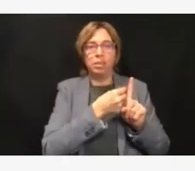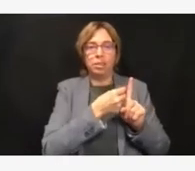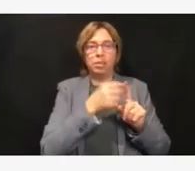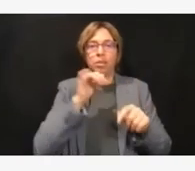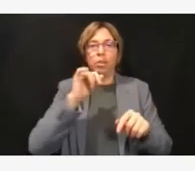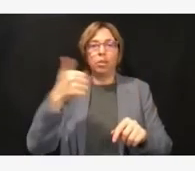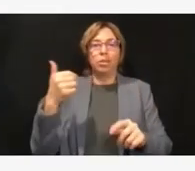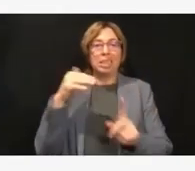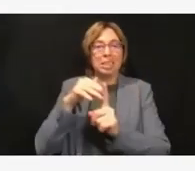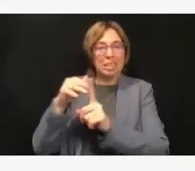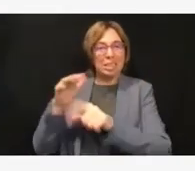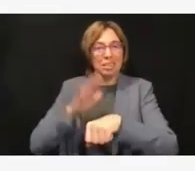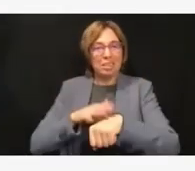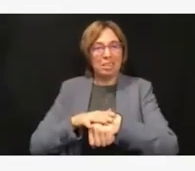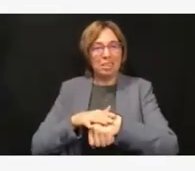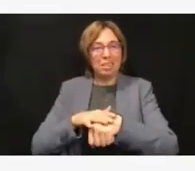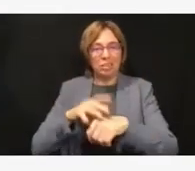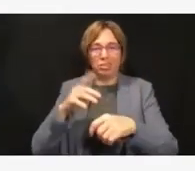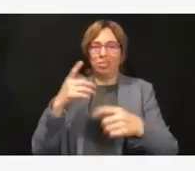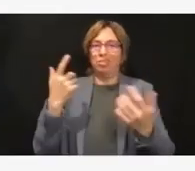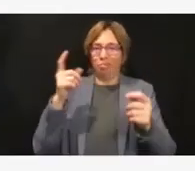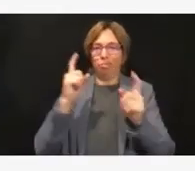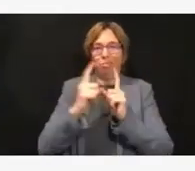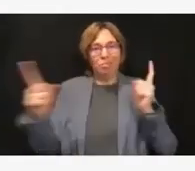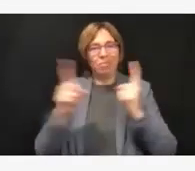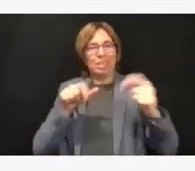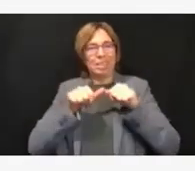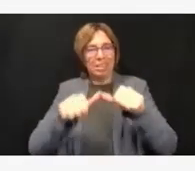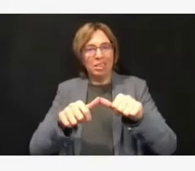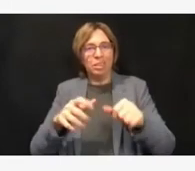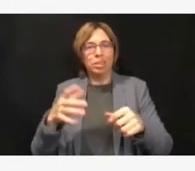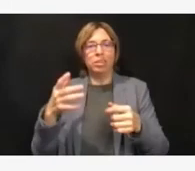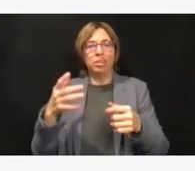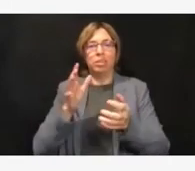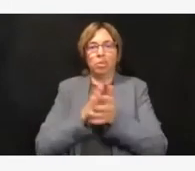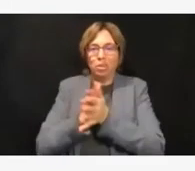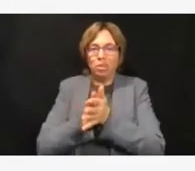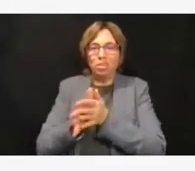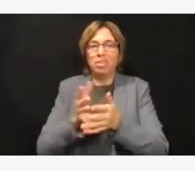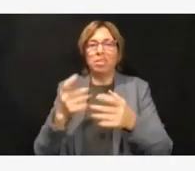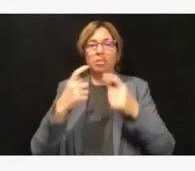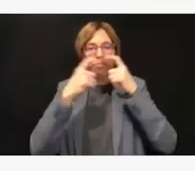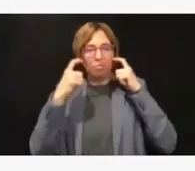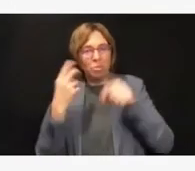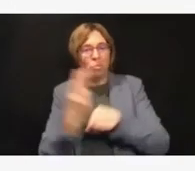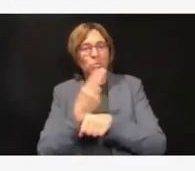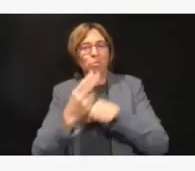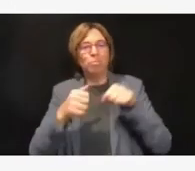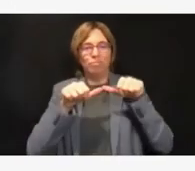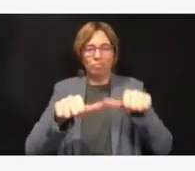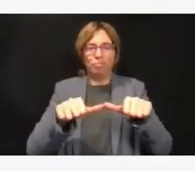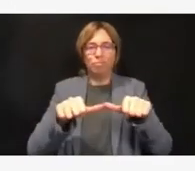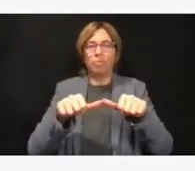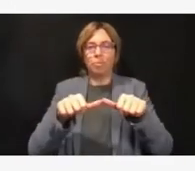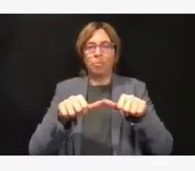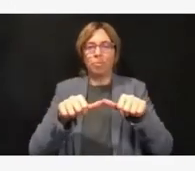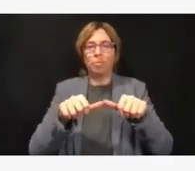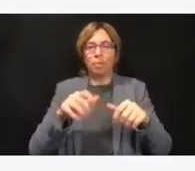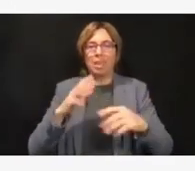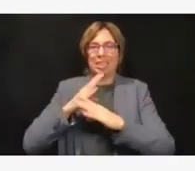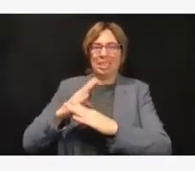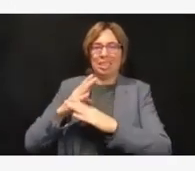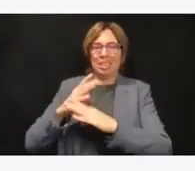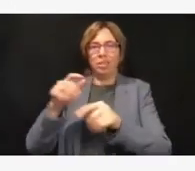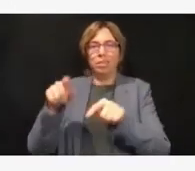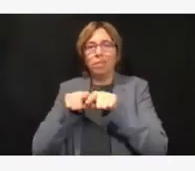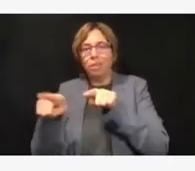So that's what I see as our way out of this, and it's been hard to watch the polarization around some of these